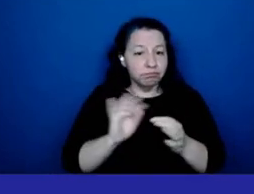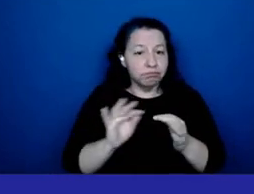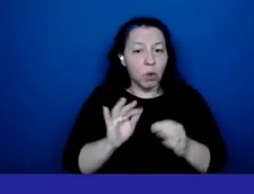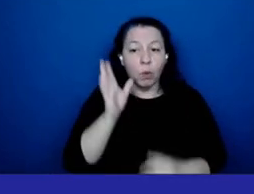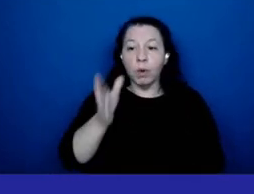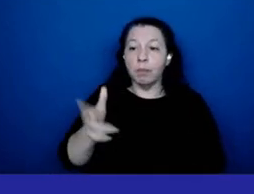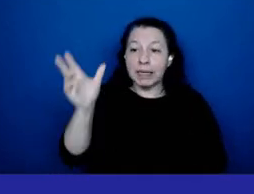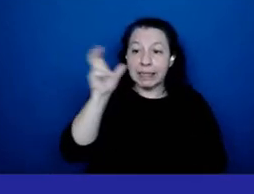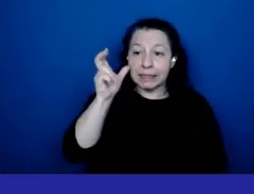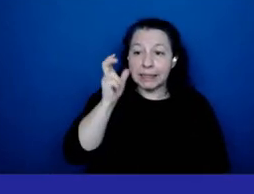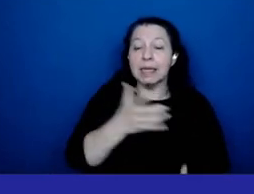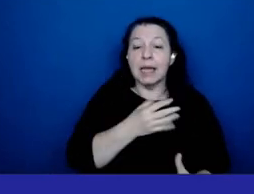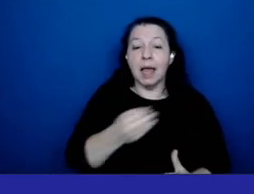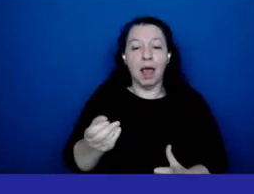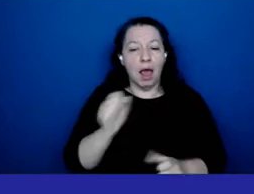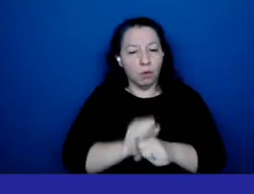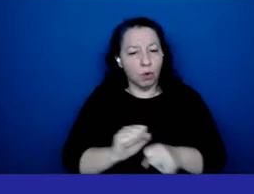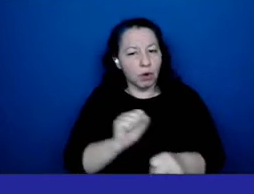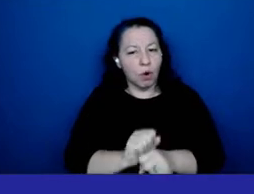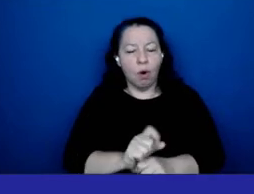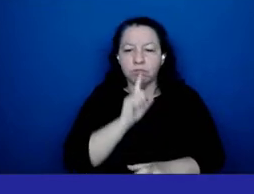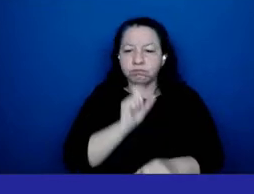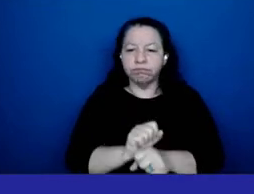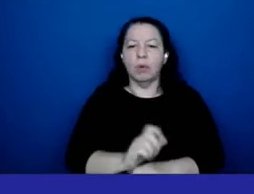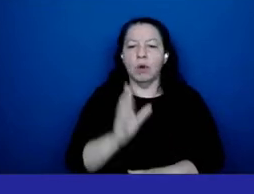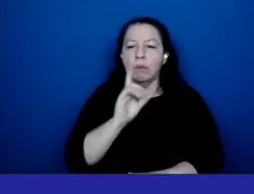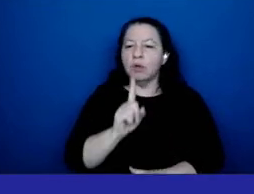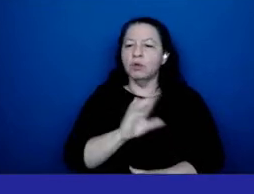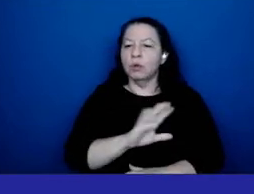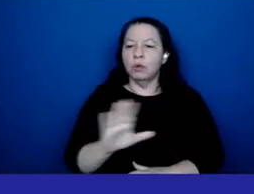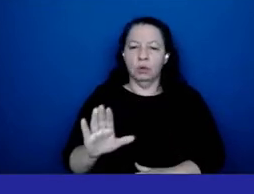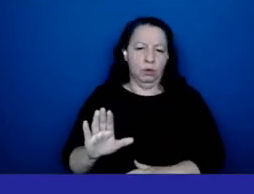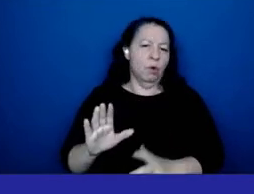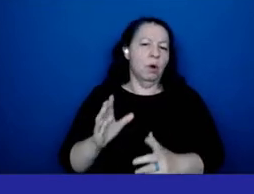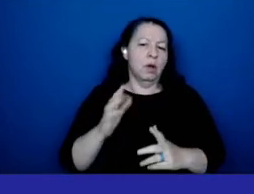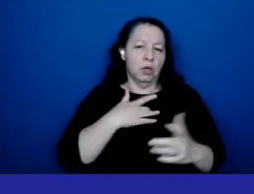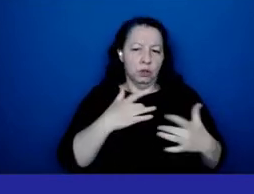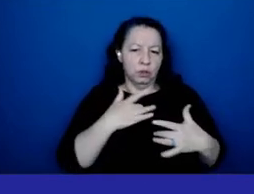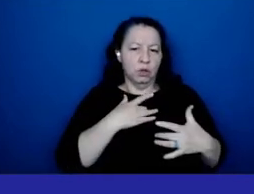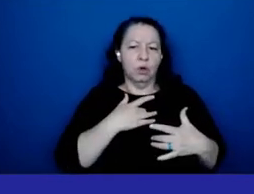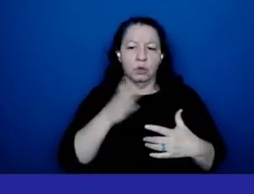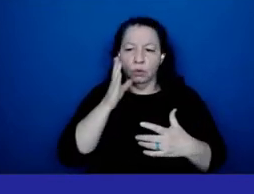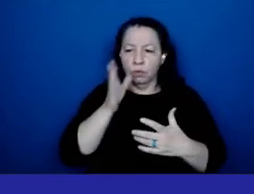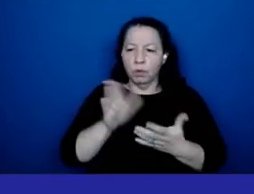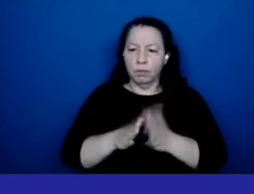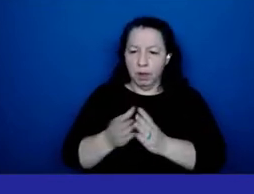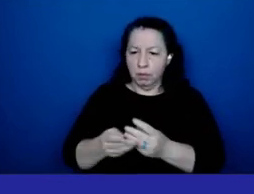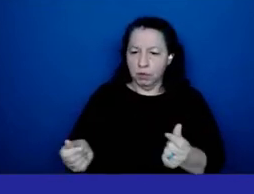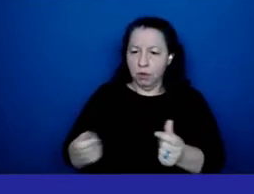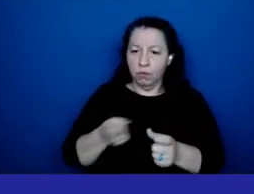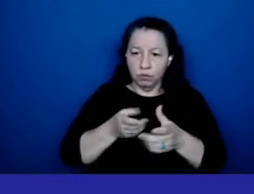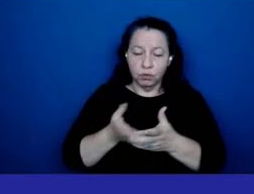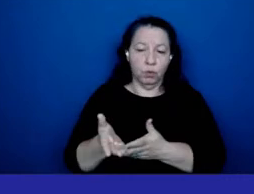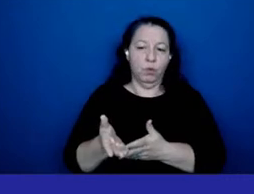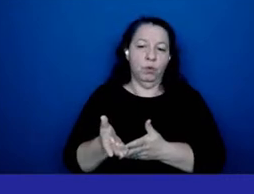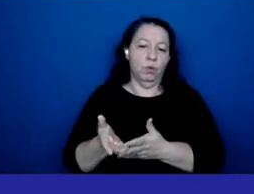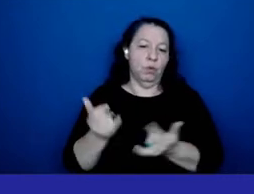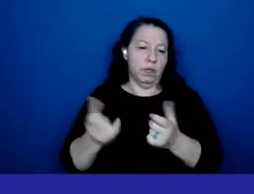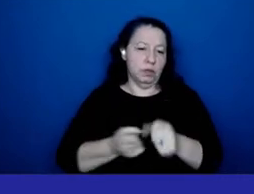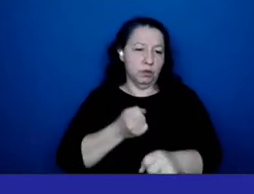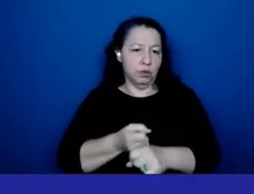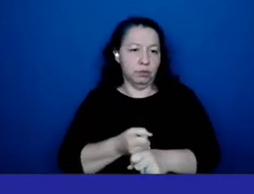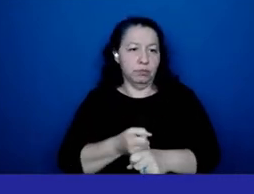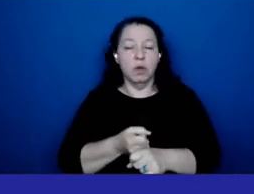and uh working hard to make sure that the issues that you raised are resolved during the course of the year i want to highlight